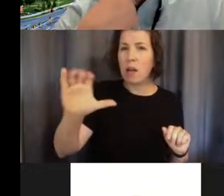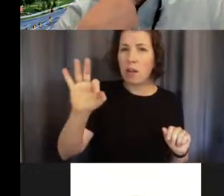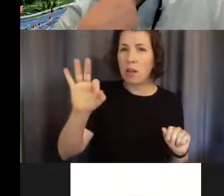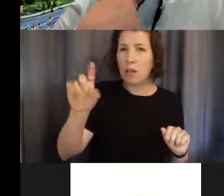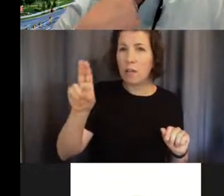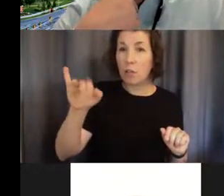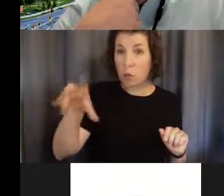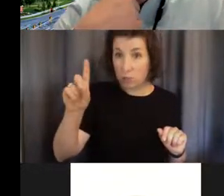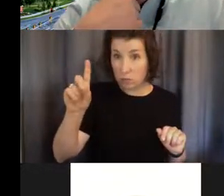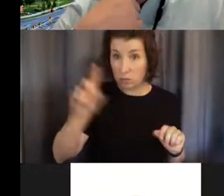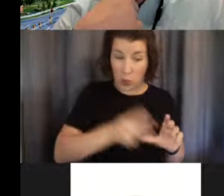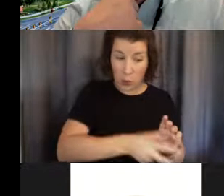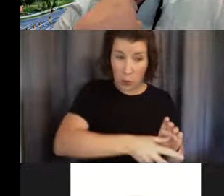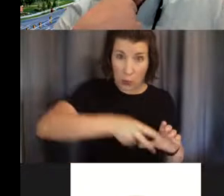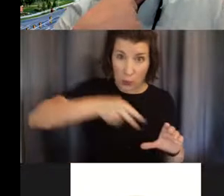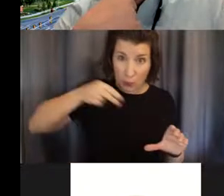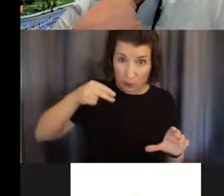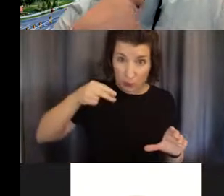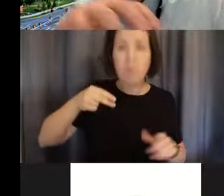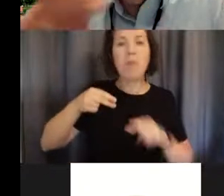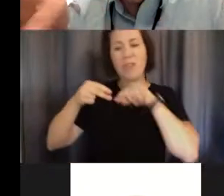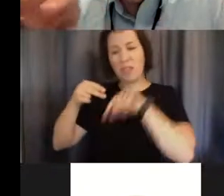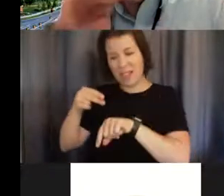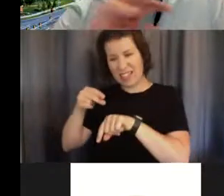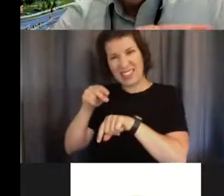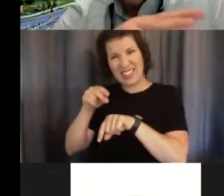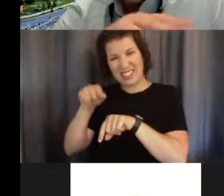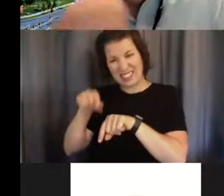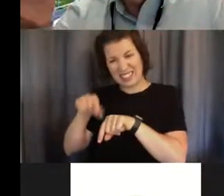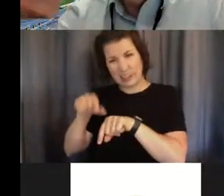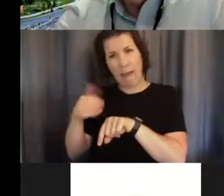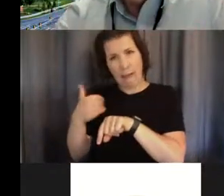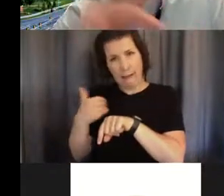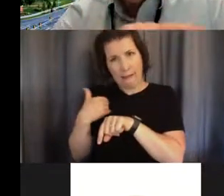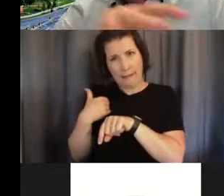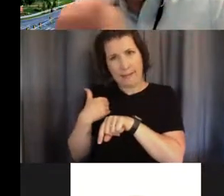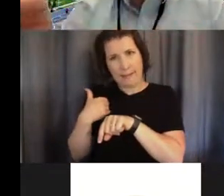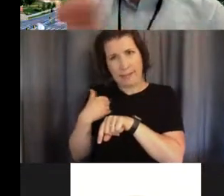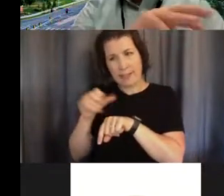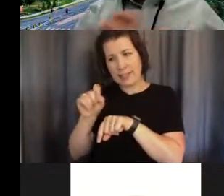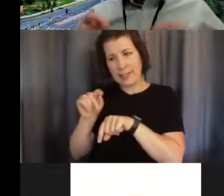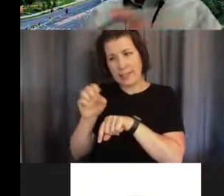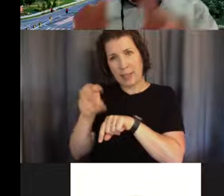fluid. And all of the cells surrounding the infant are the infant's own cells. They're genetically